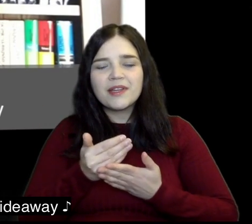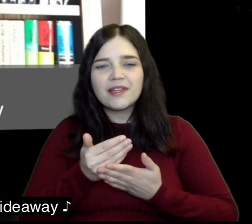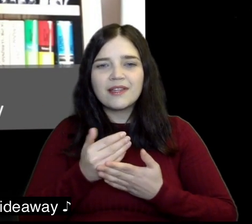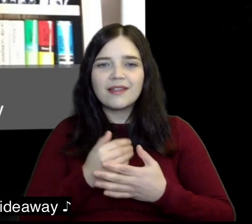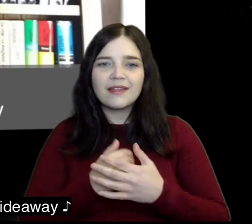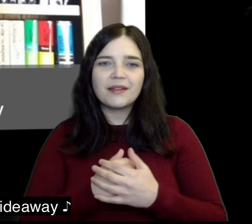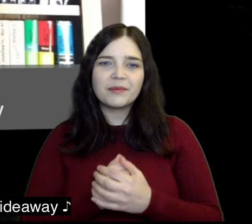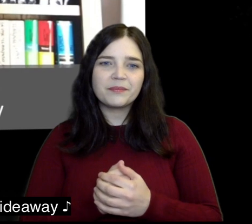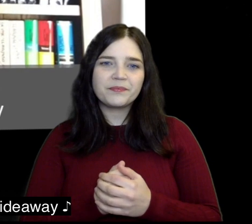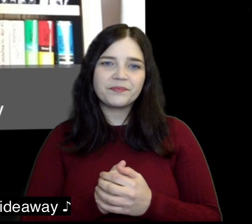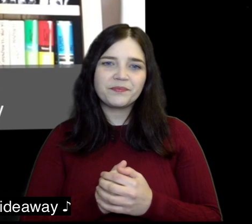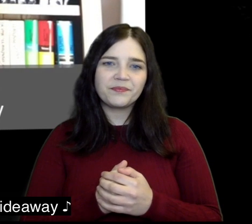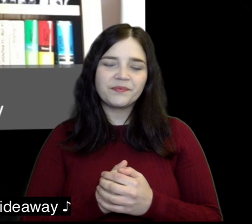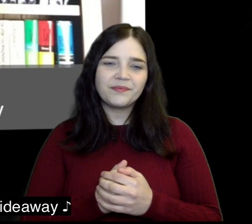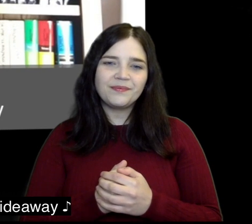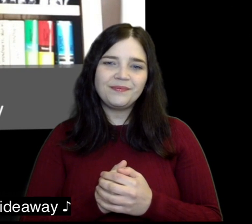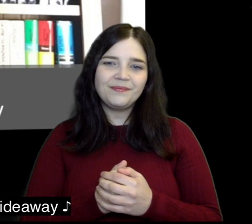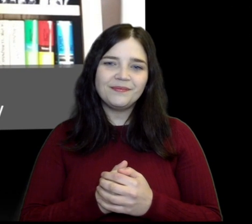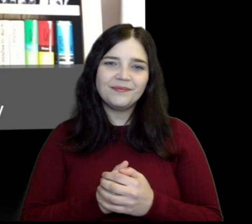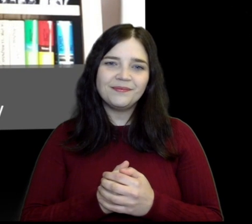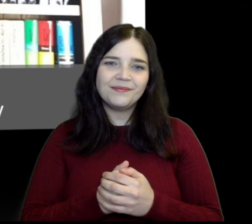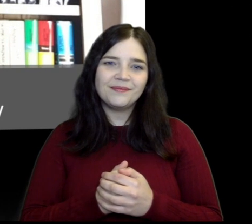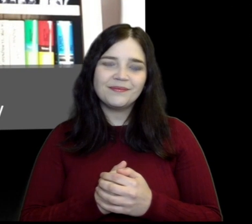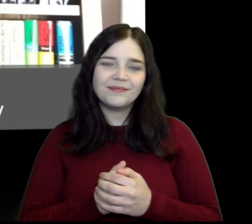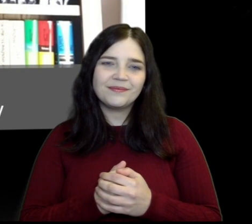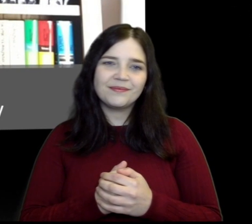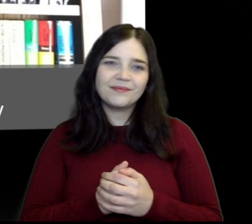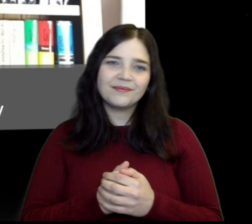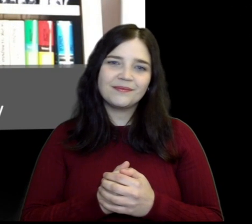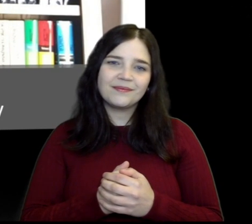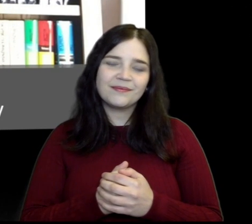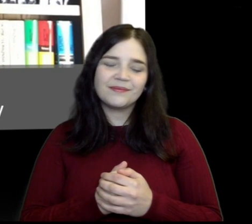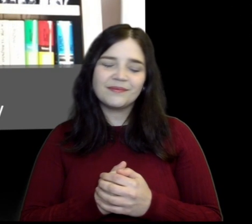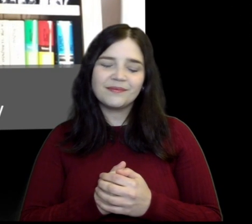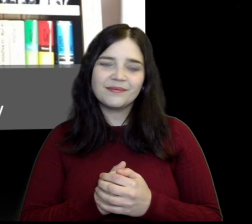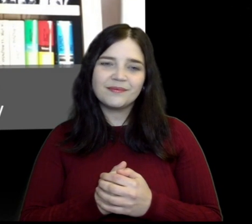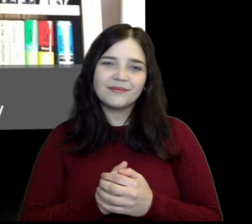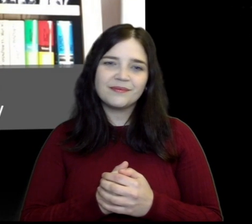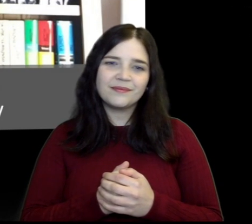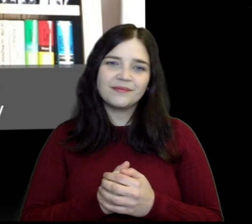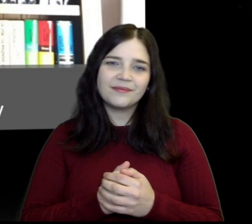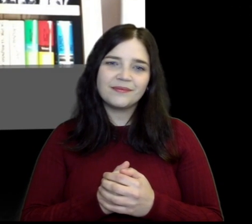Christ will be my hide away